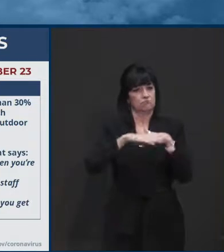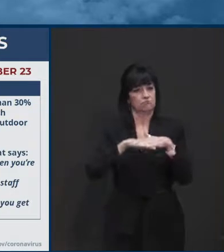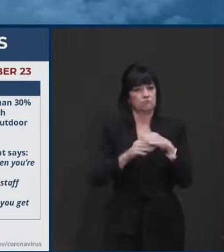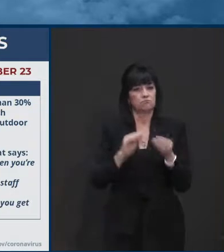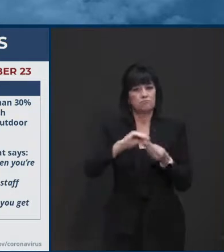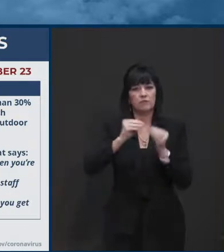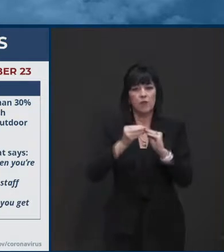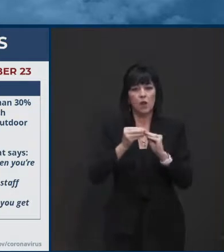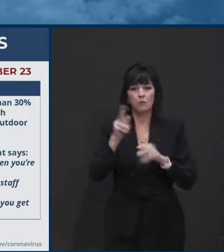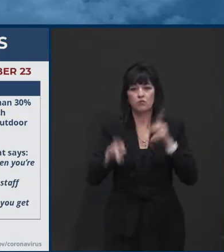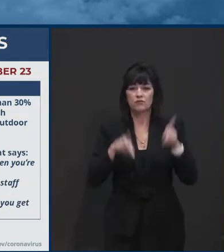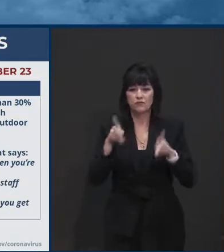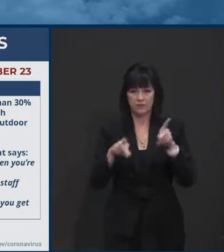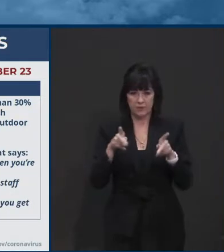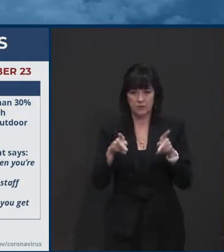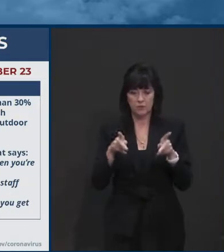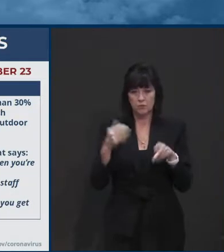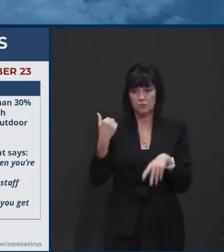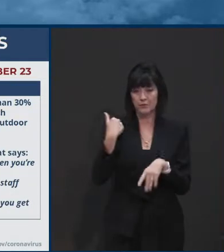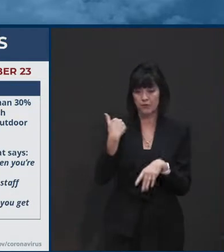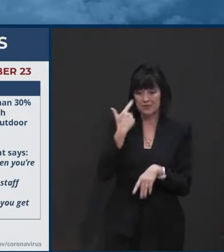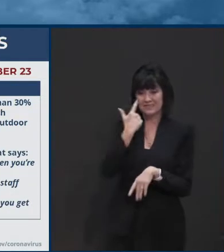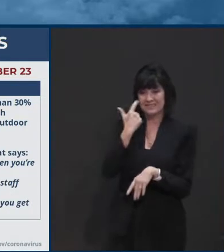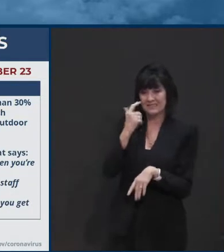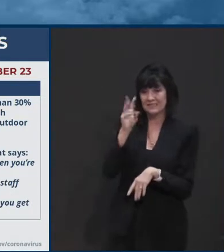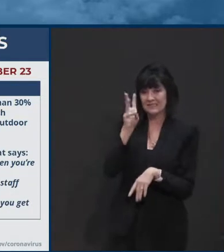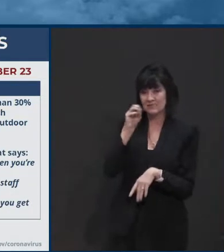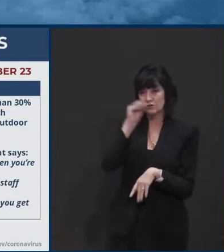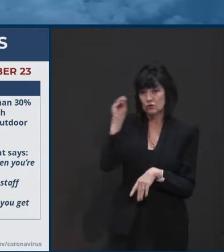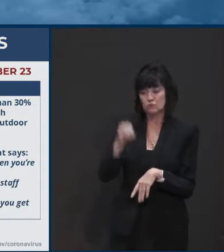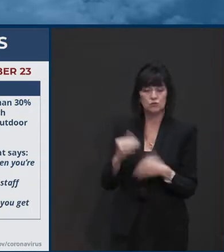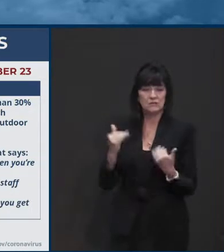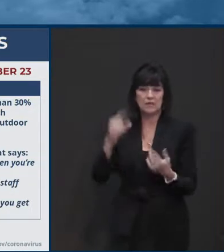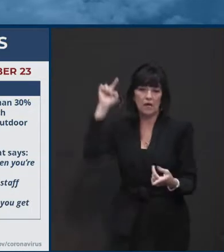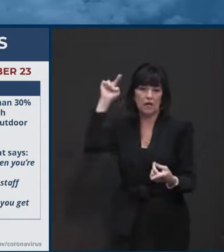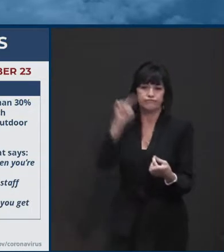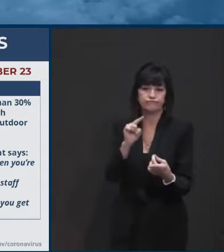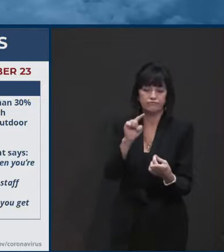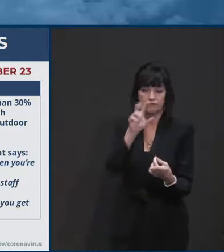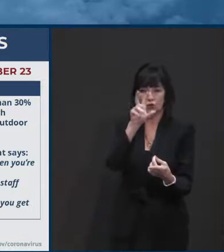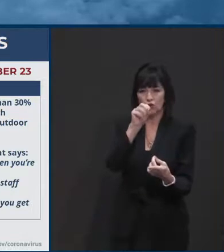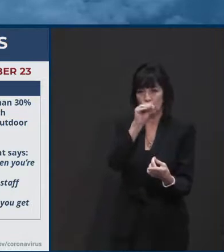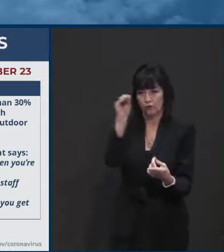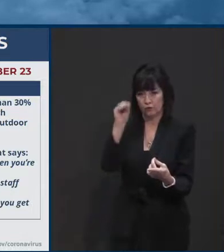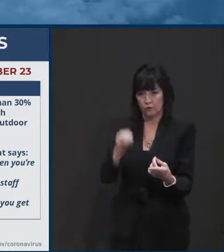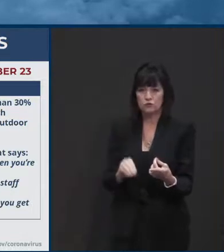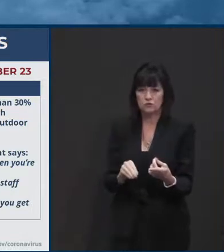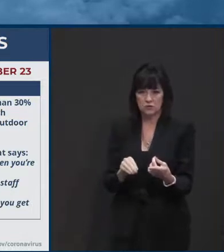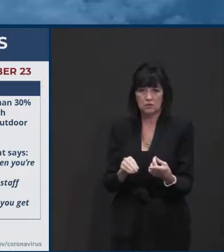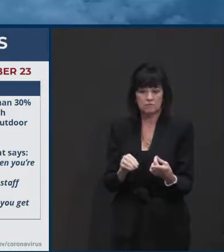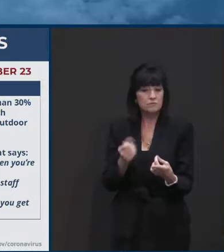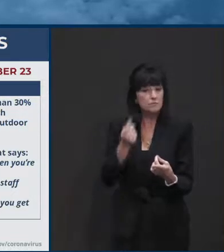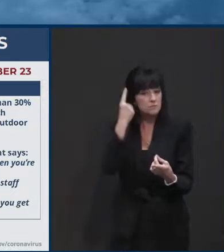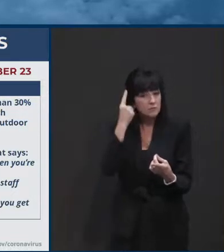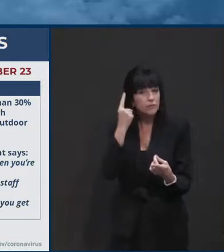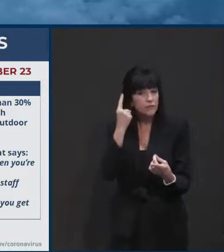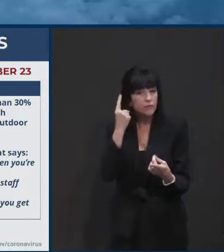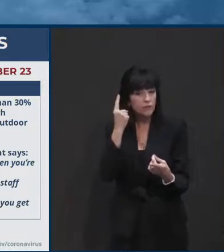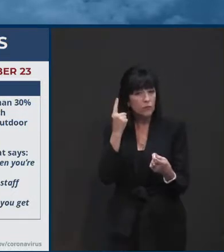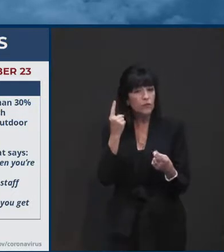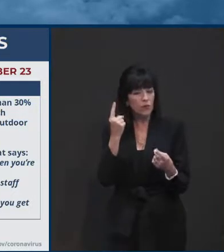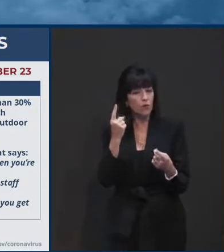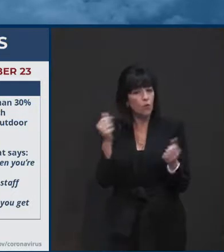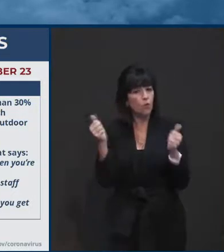from 60 percent to 30 percent of the fire capacity indoors, with allowance for outdoor